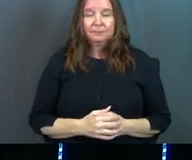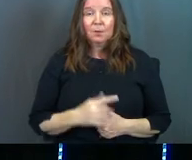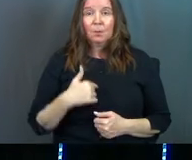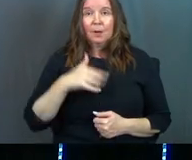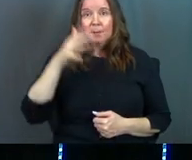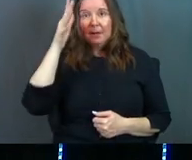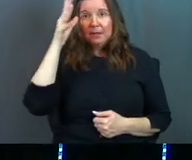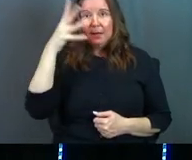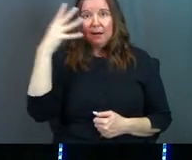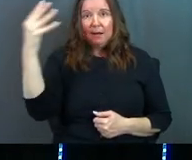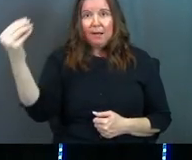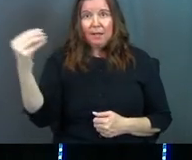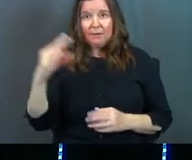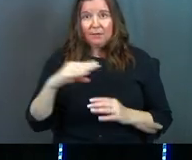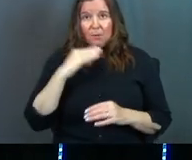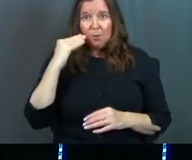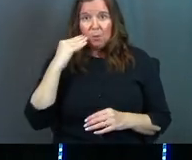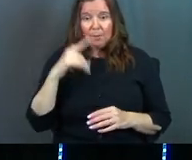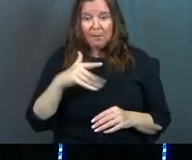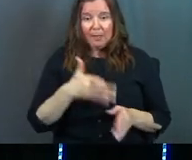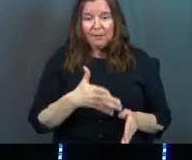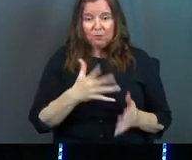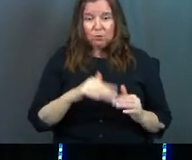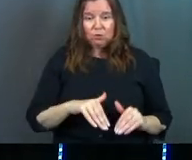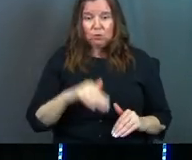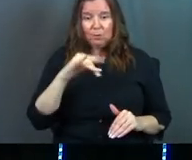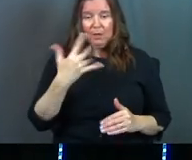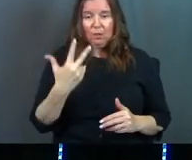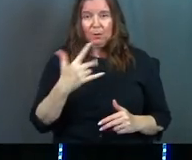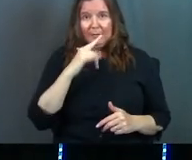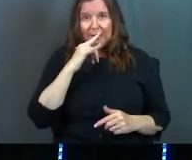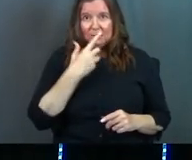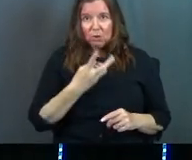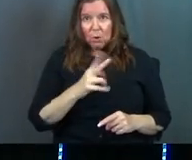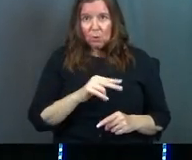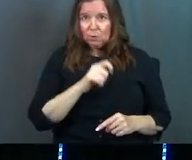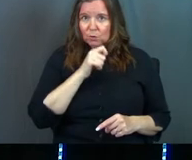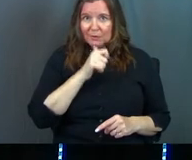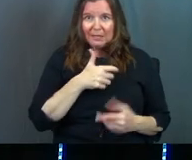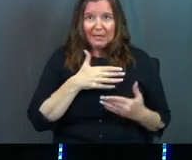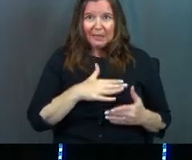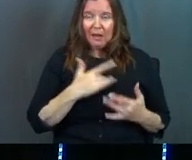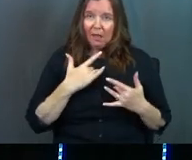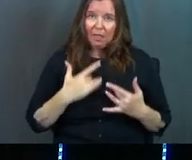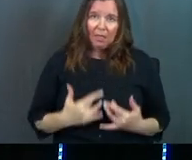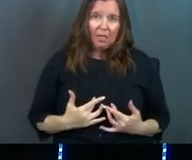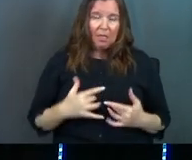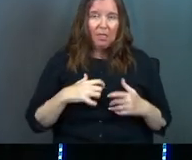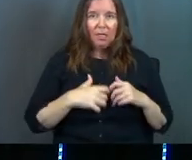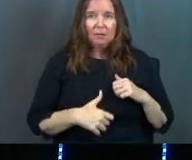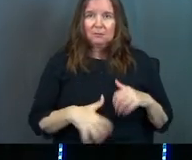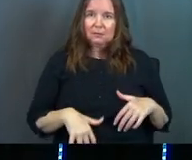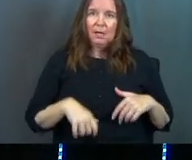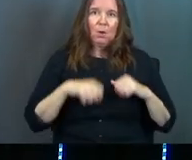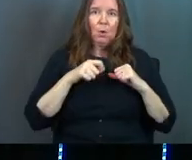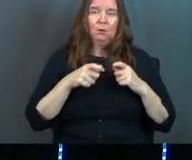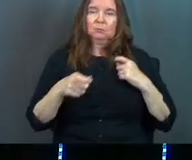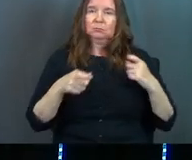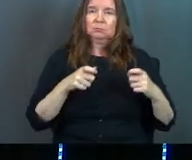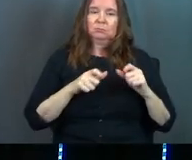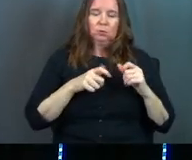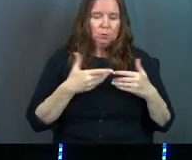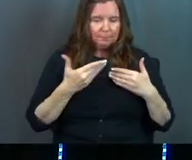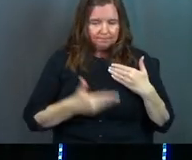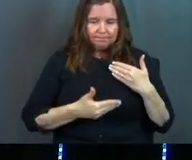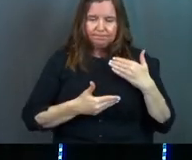When my dad left our home and left you to raise three little kids on your own, you did not let despair and heartache take over your life. You